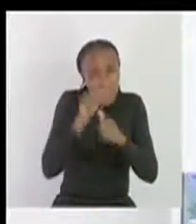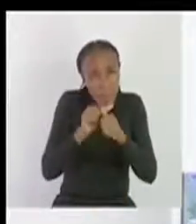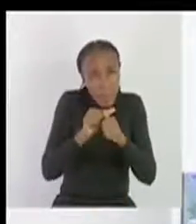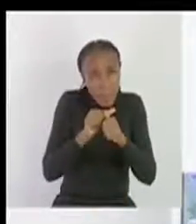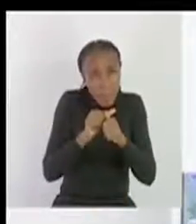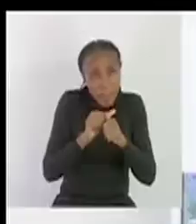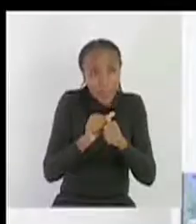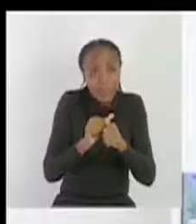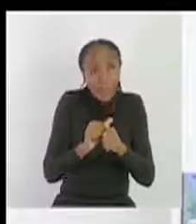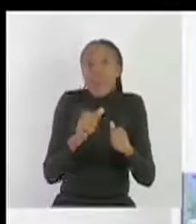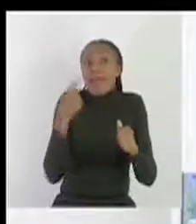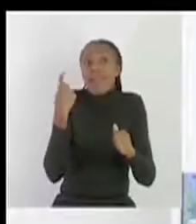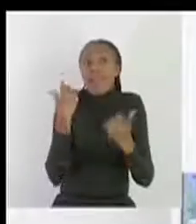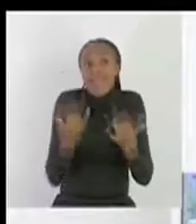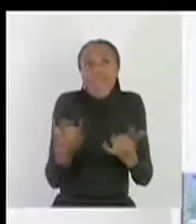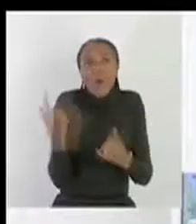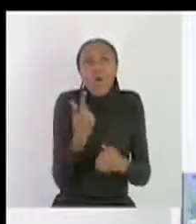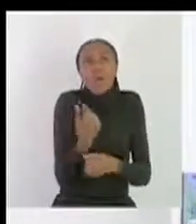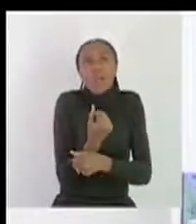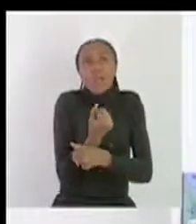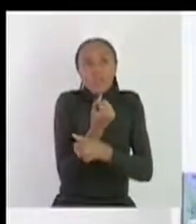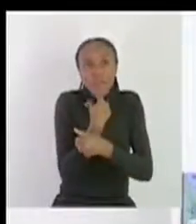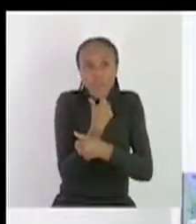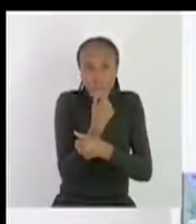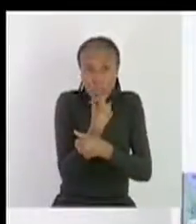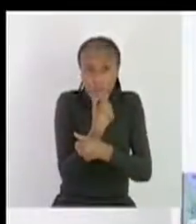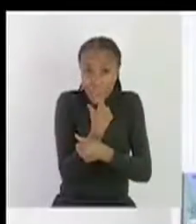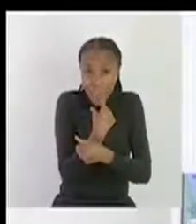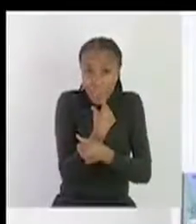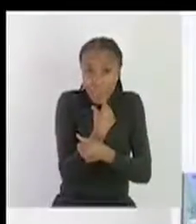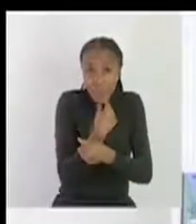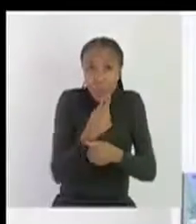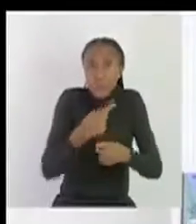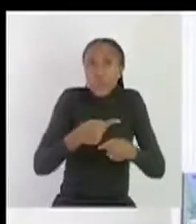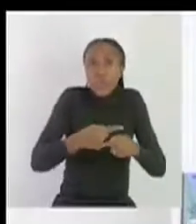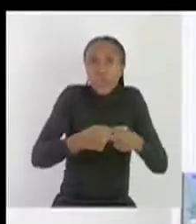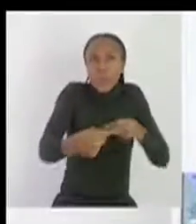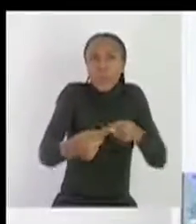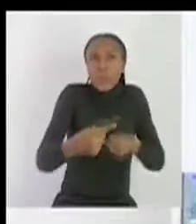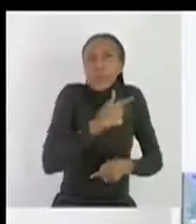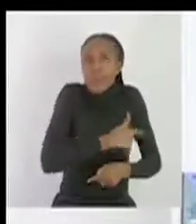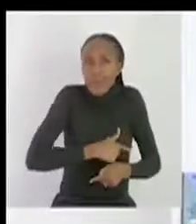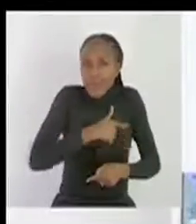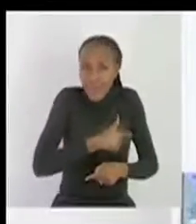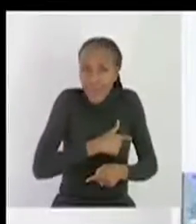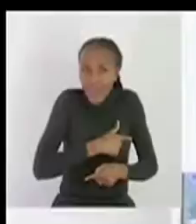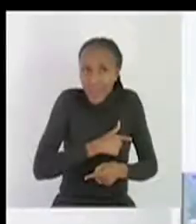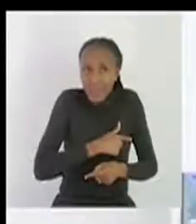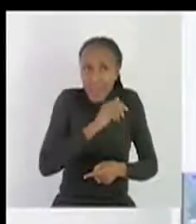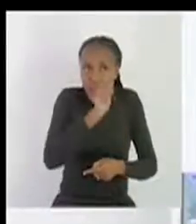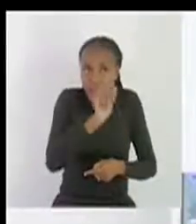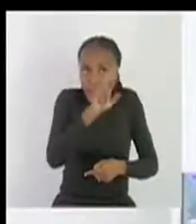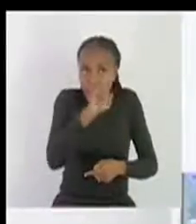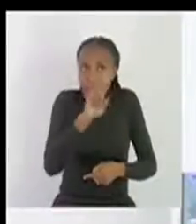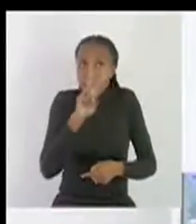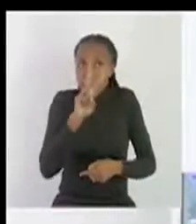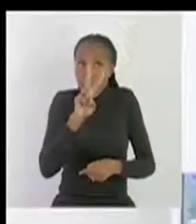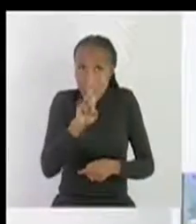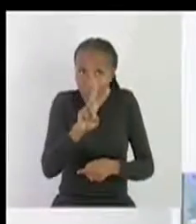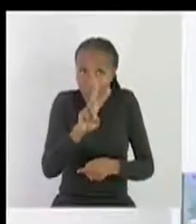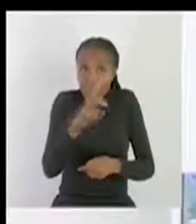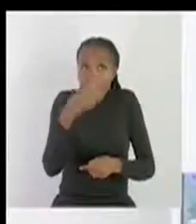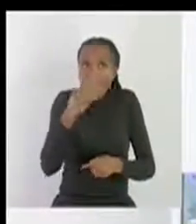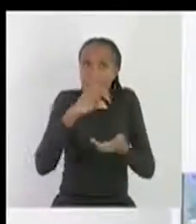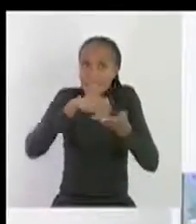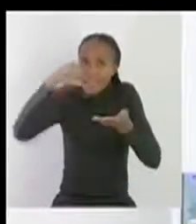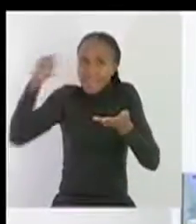for HIV and AIDS there are only some medicines which are called the antiretroviral or